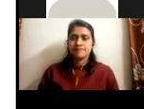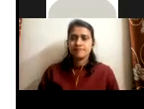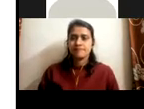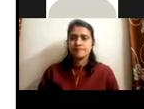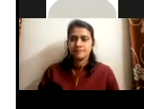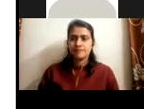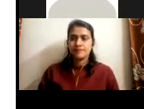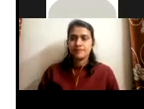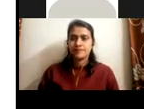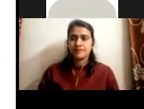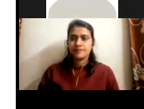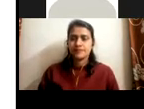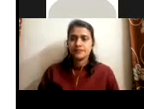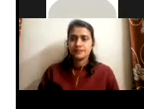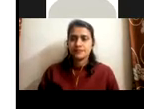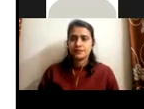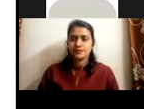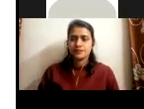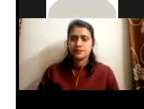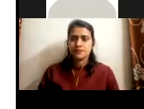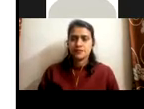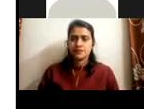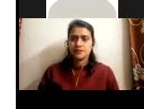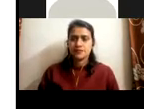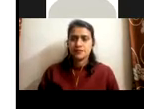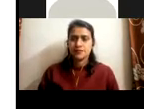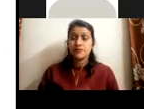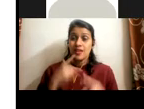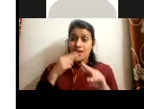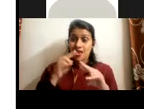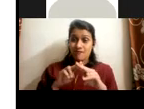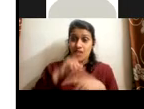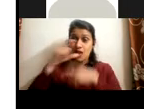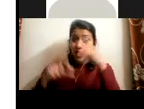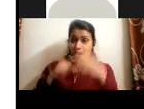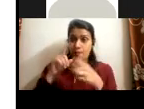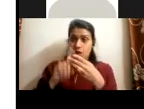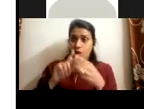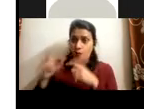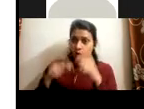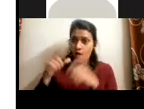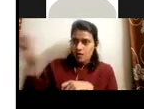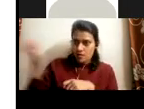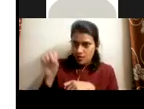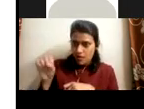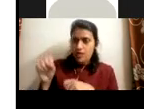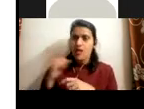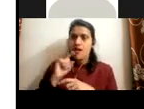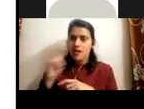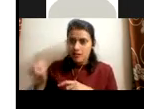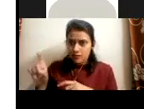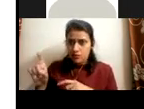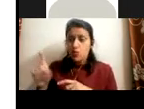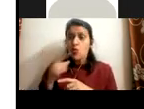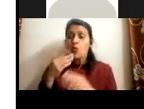The whole thing changes. If I get that employer and tells them, okay, you've got to see who are my